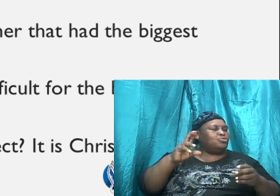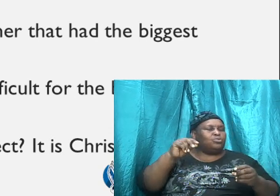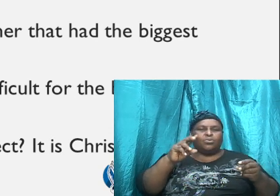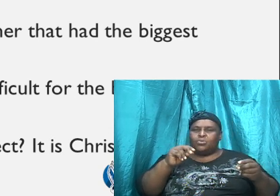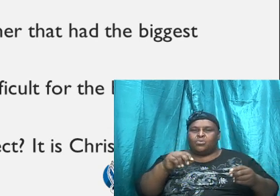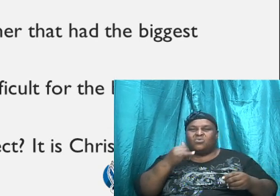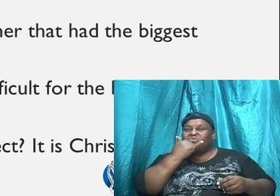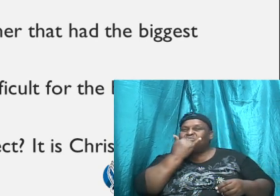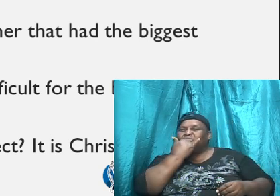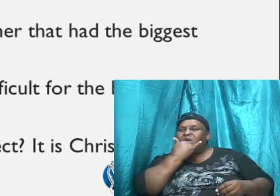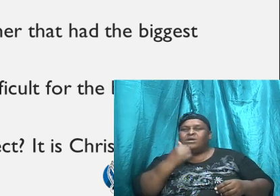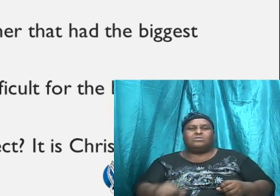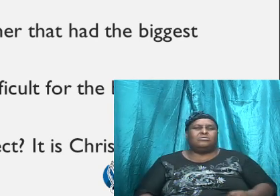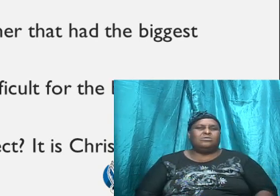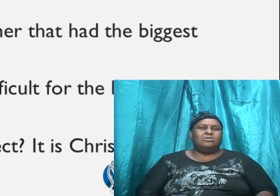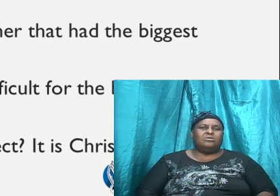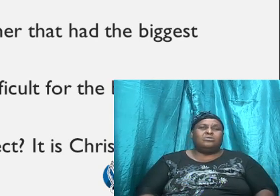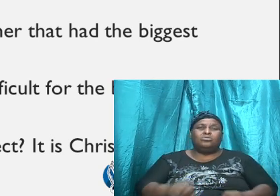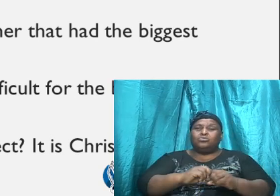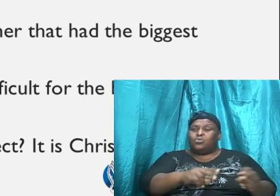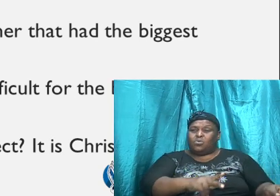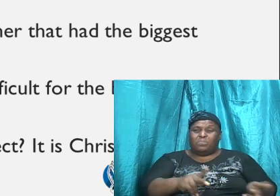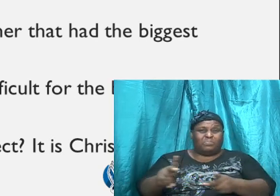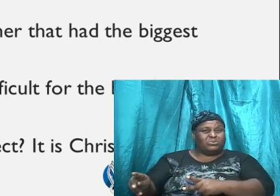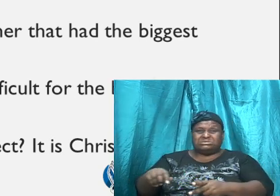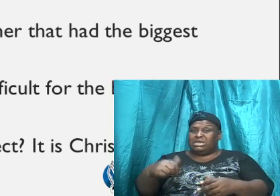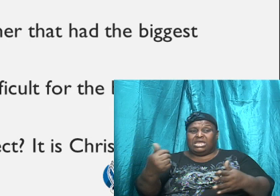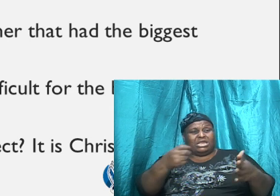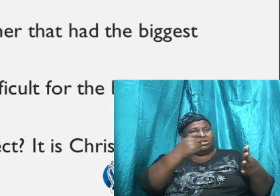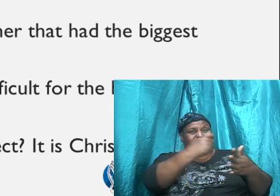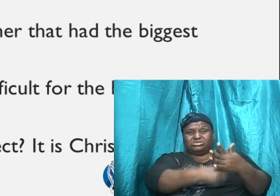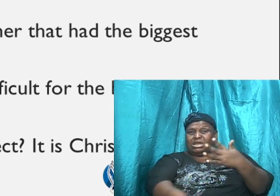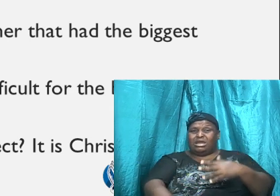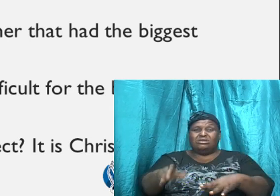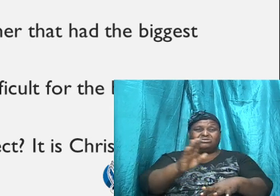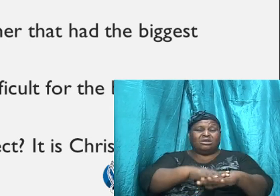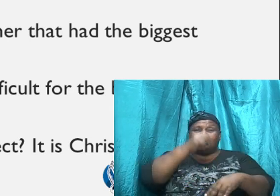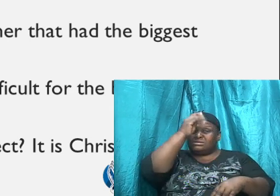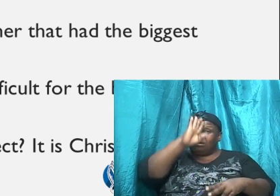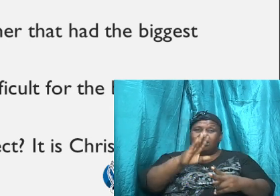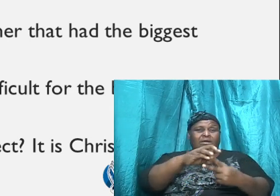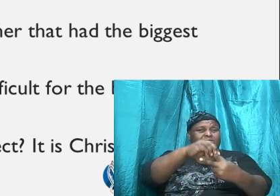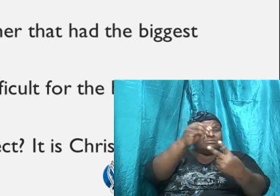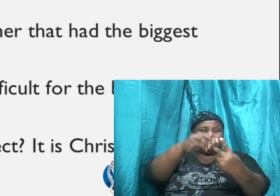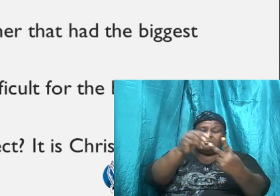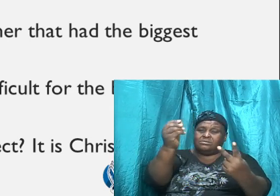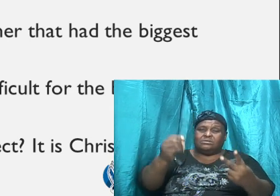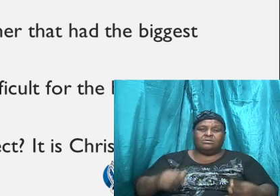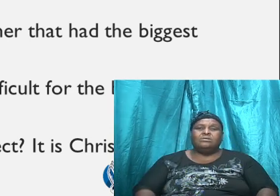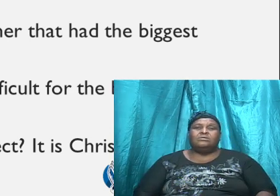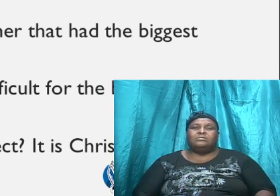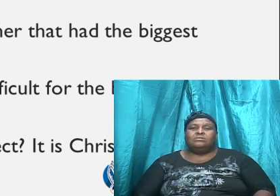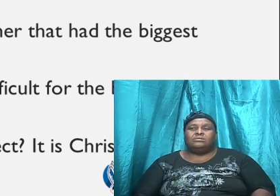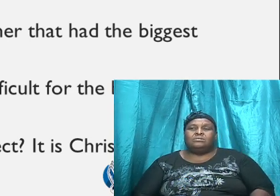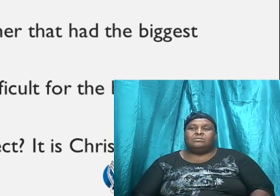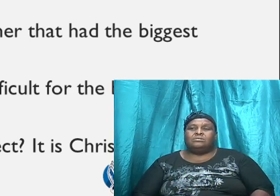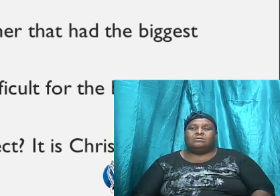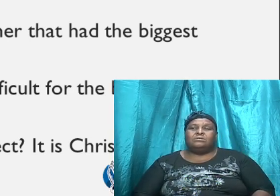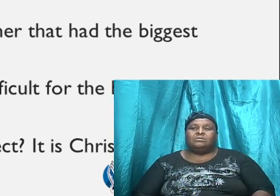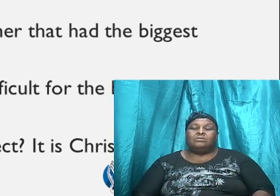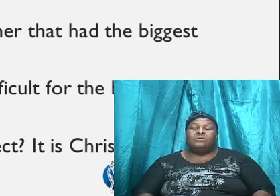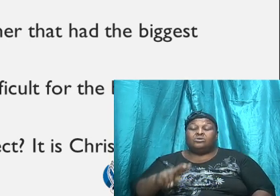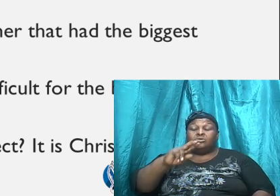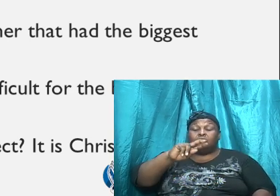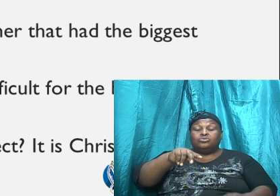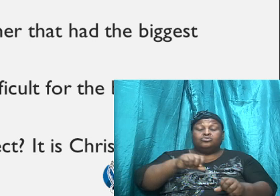let us not lay anything to the charge of God's elect, so here Paul is showing